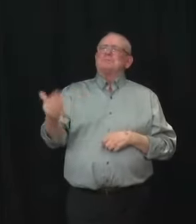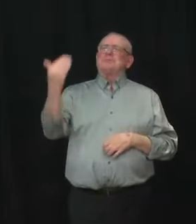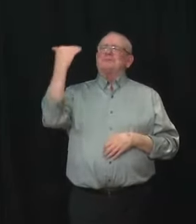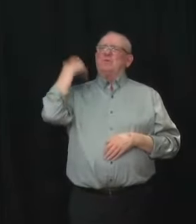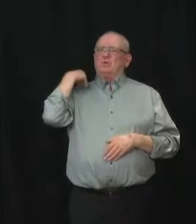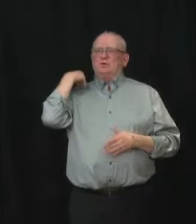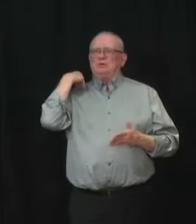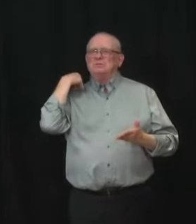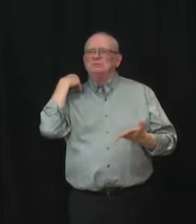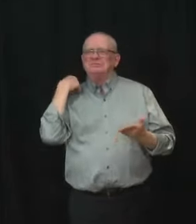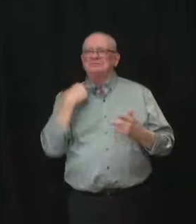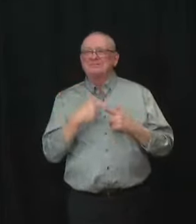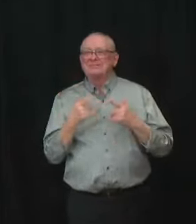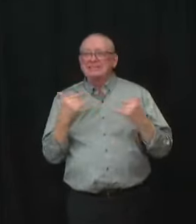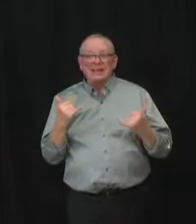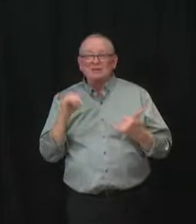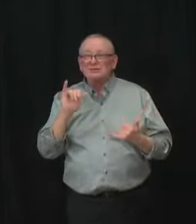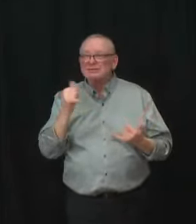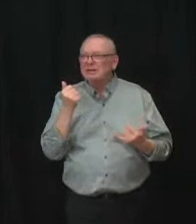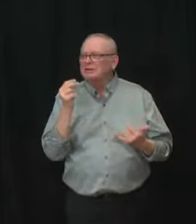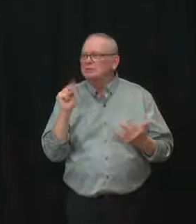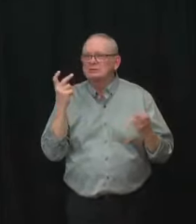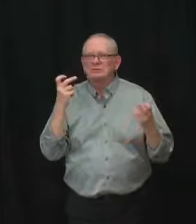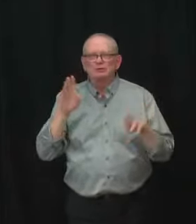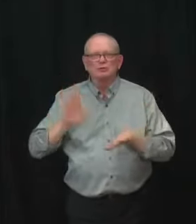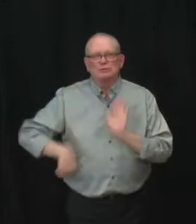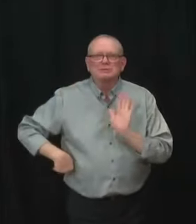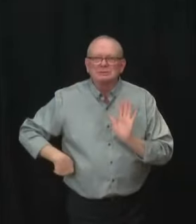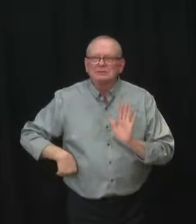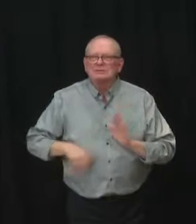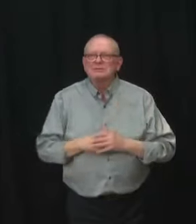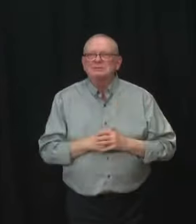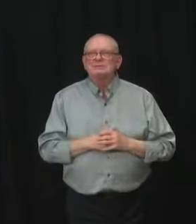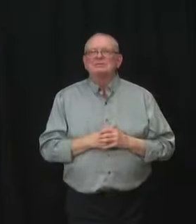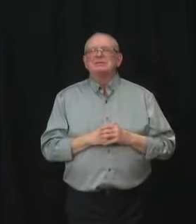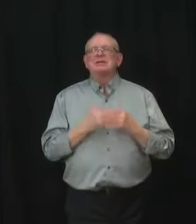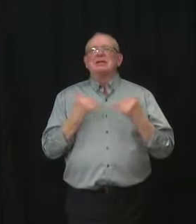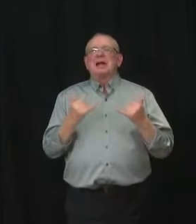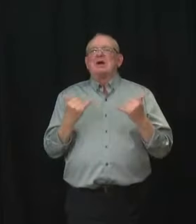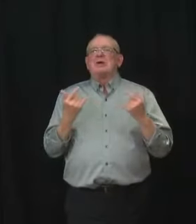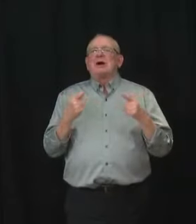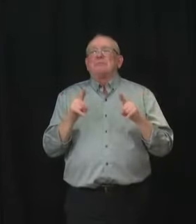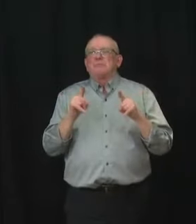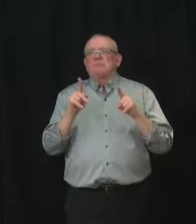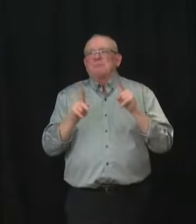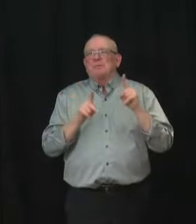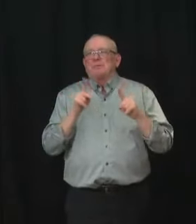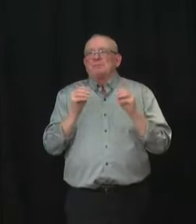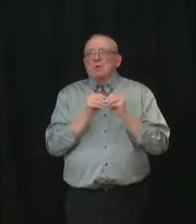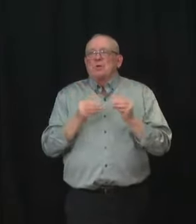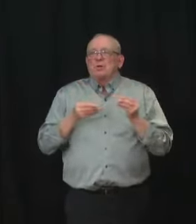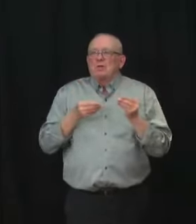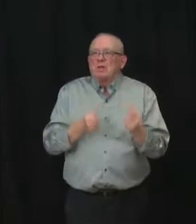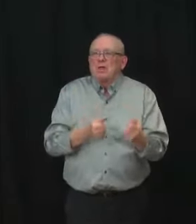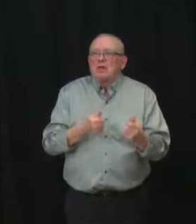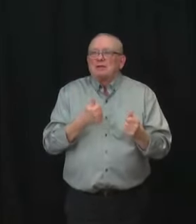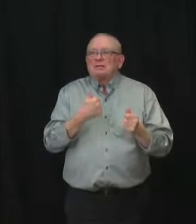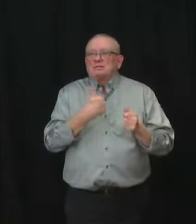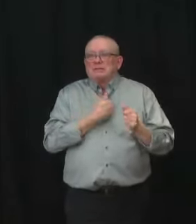bucks, 50 bucks, because they want to live their lives and they they needed a rapid test. Yeah. So we did